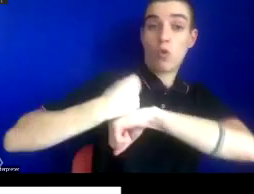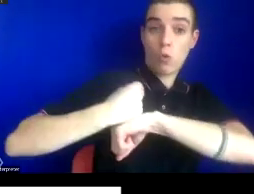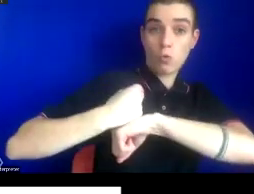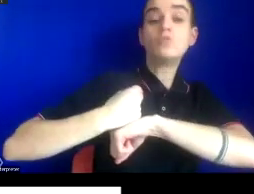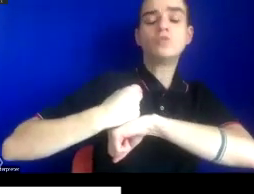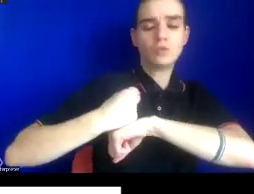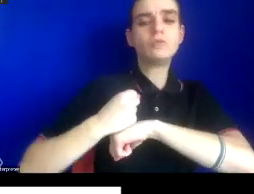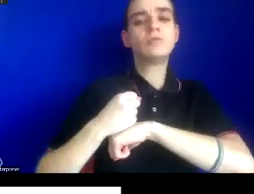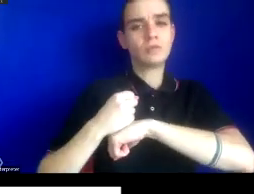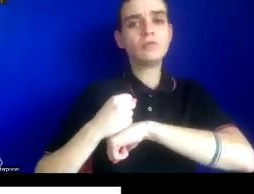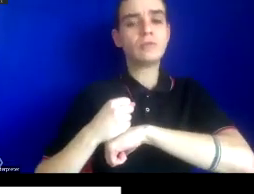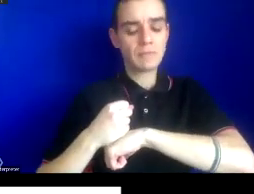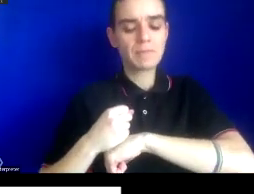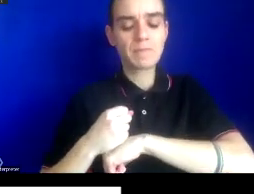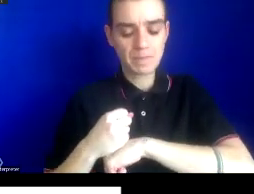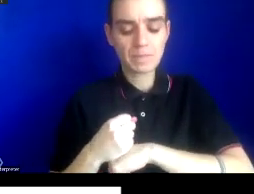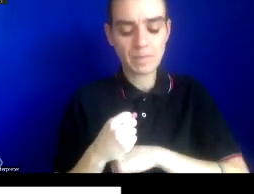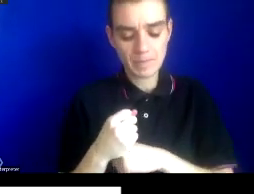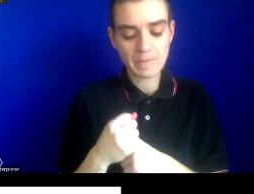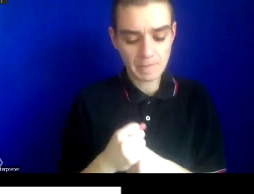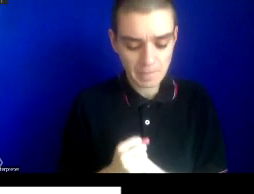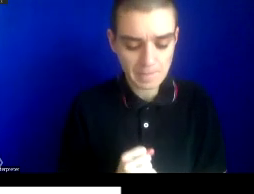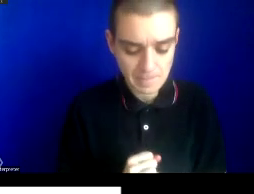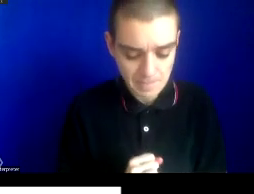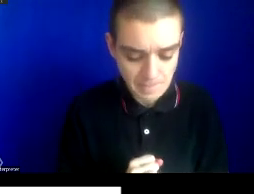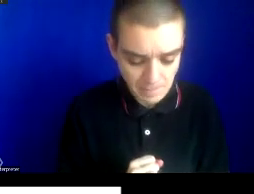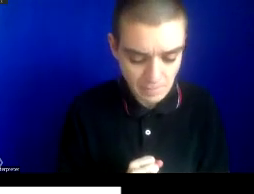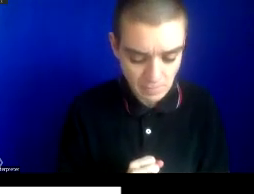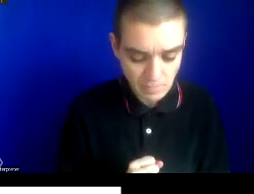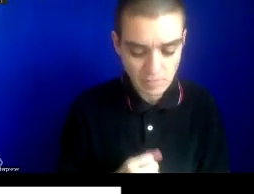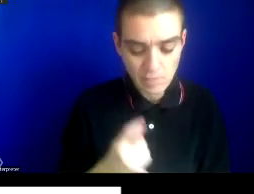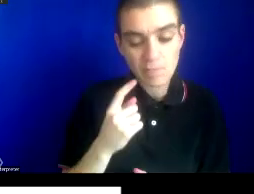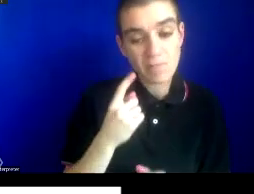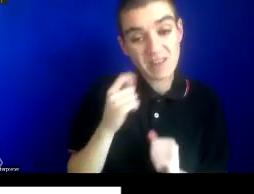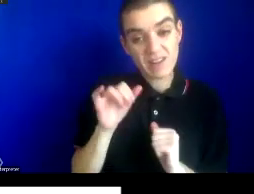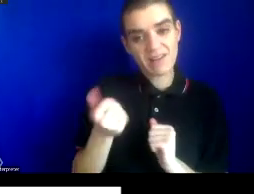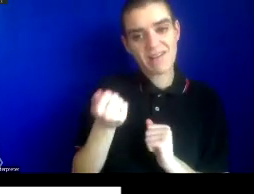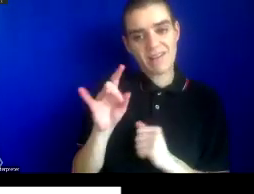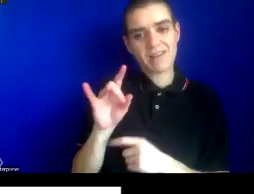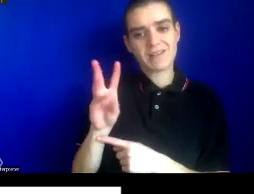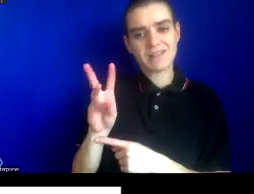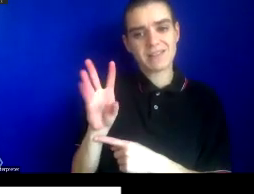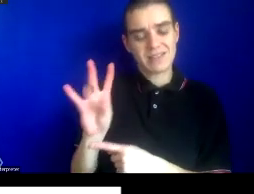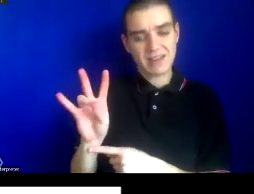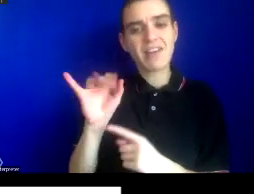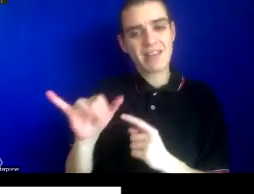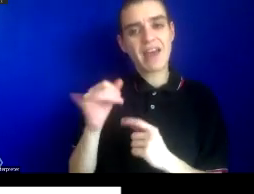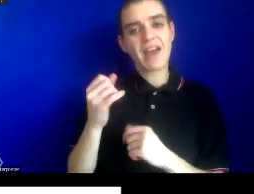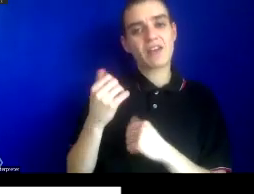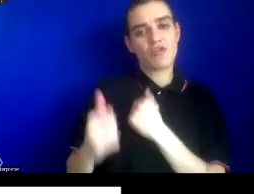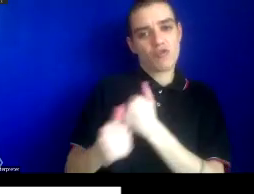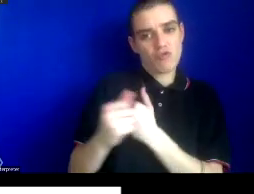of cholera arriving in Mecca in 1867, or 1867,